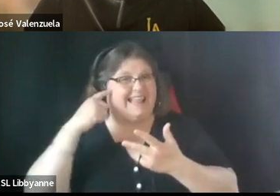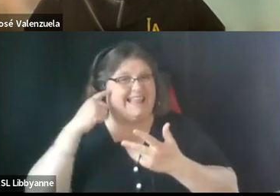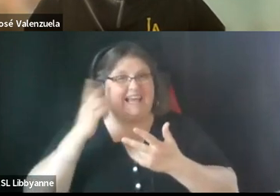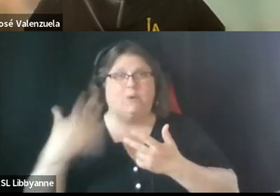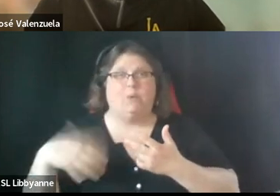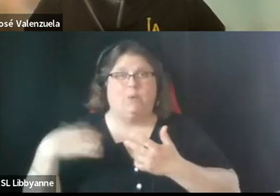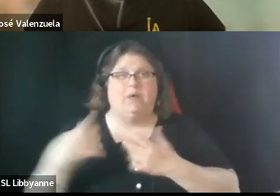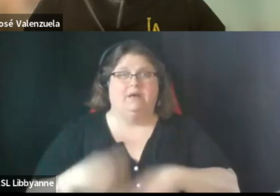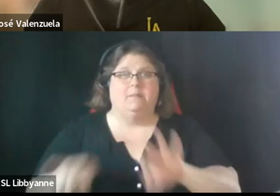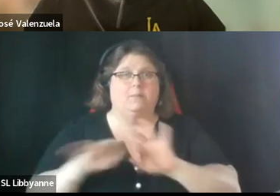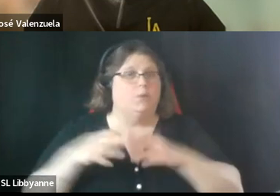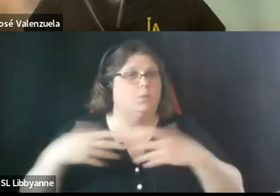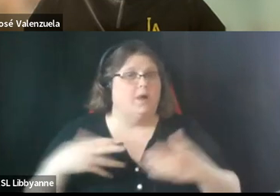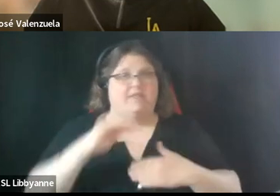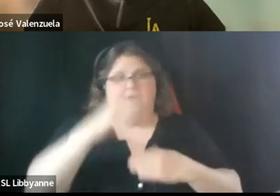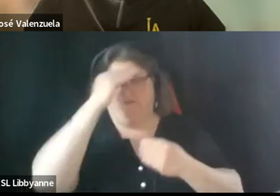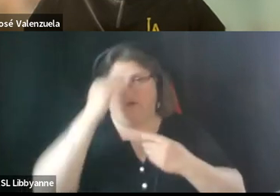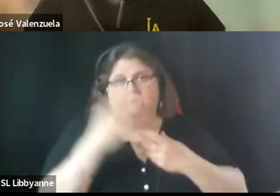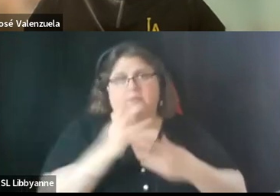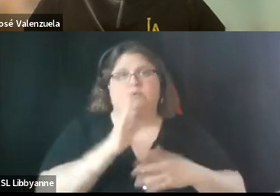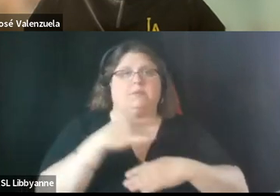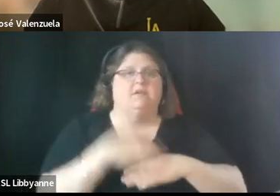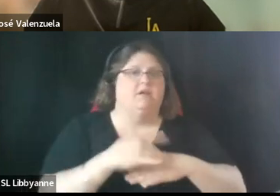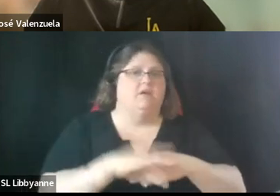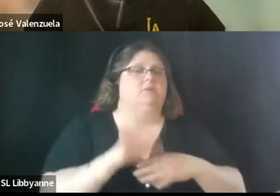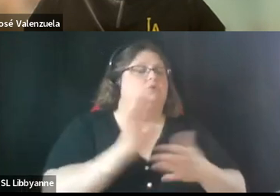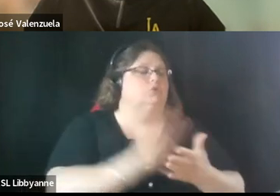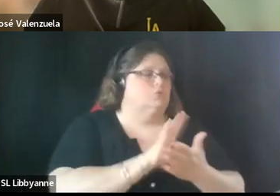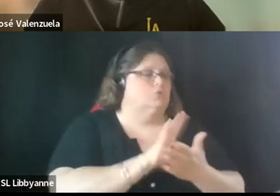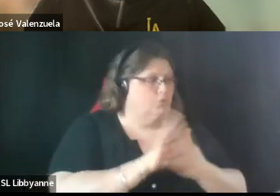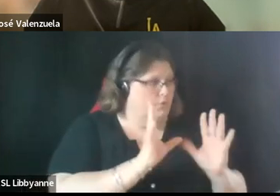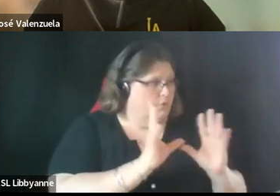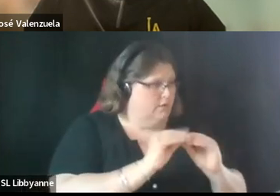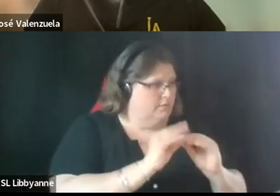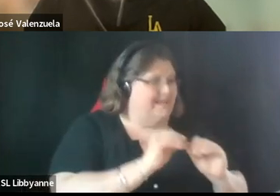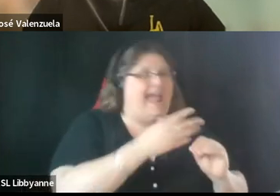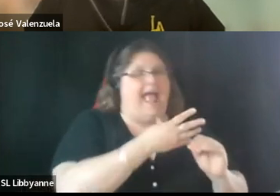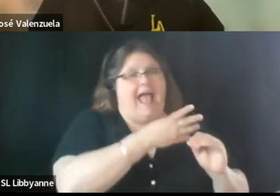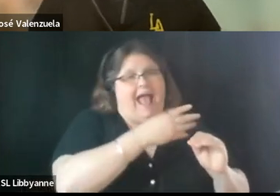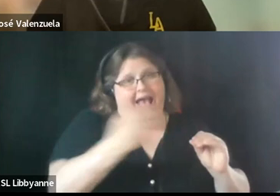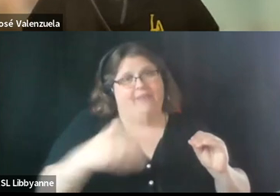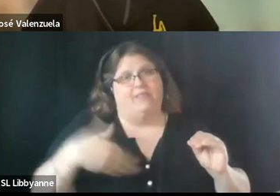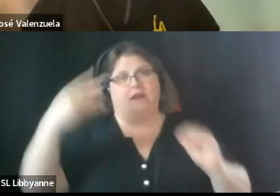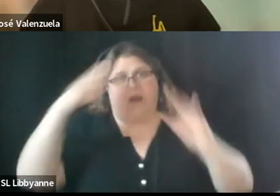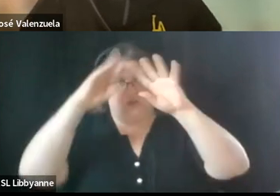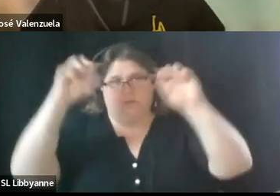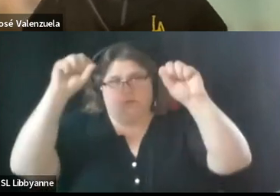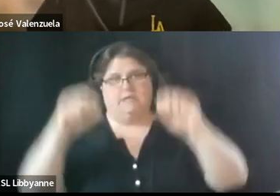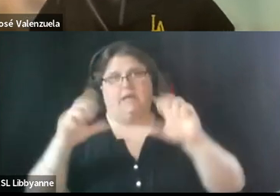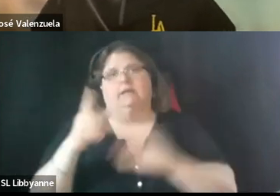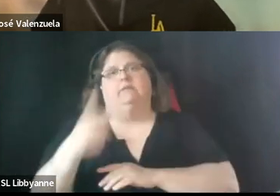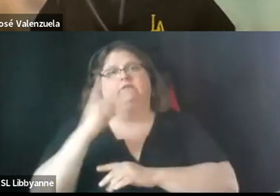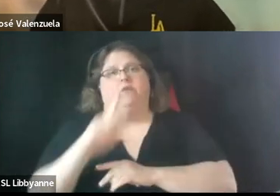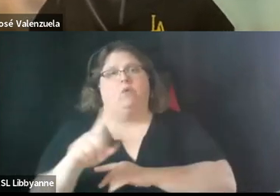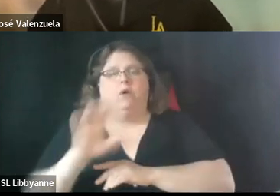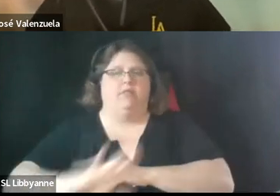that that information will be available both to the school committee as well as to the next superintendent um in in informing